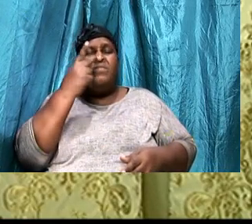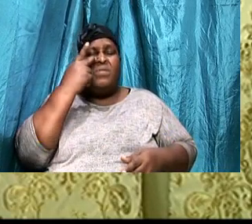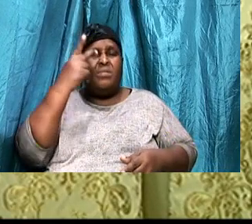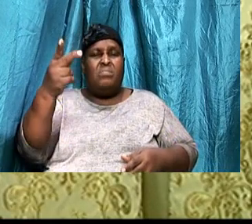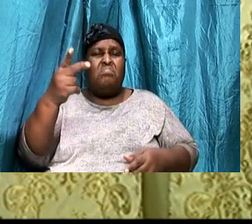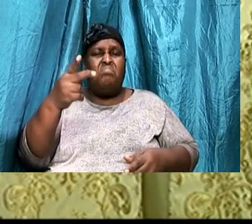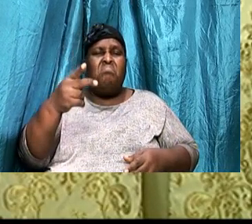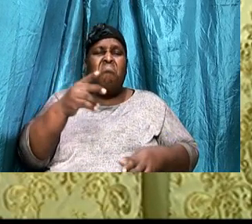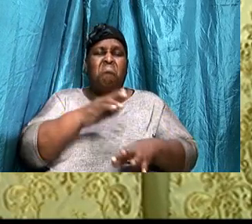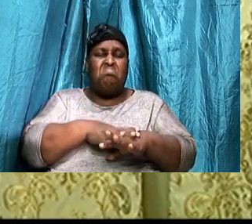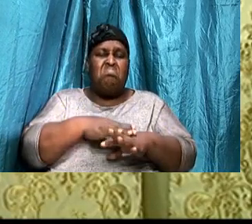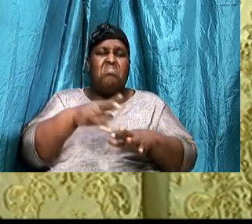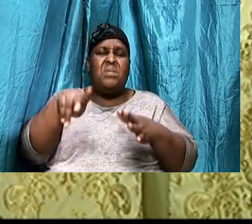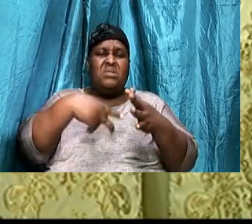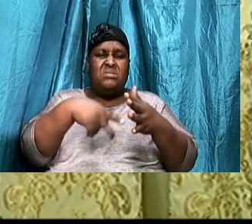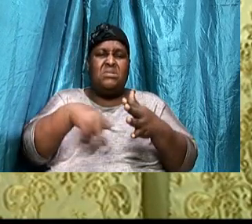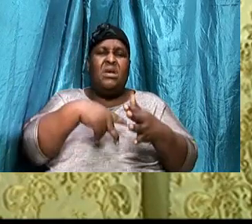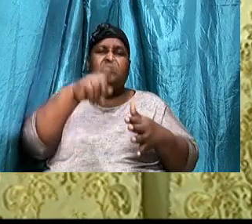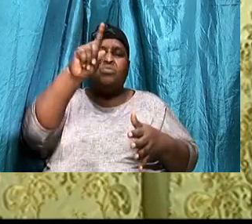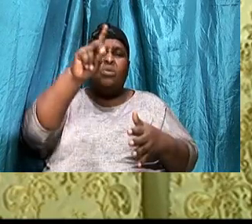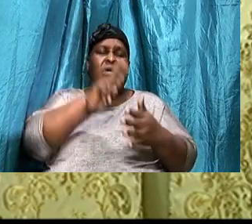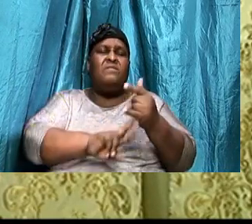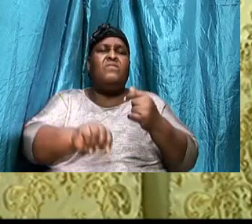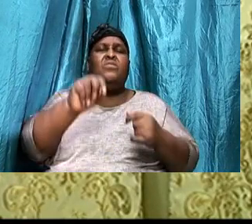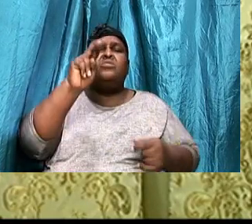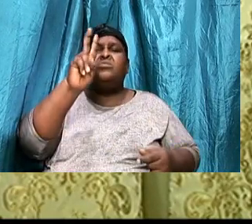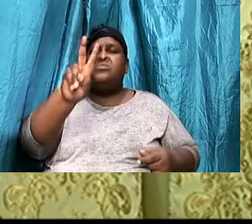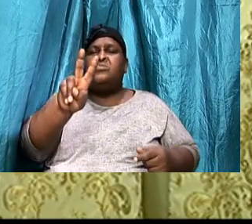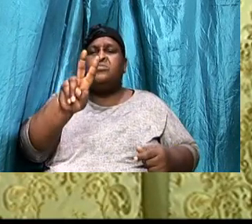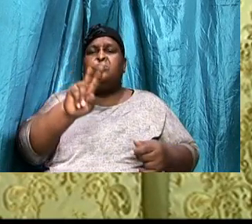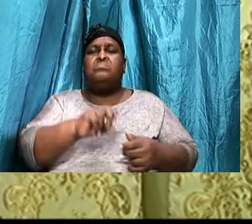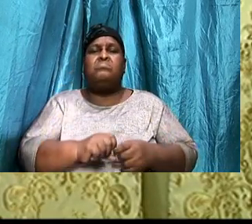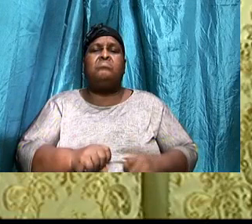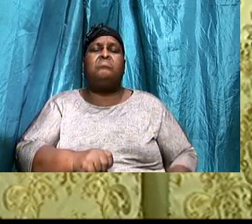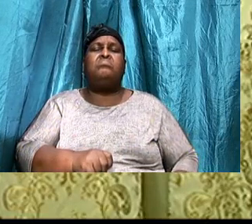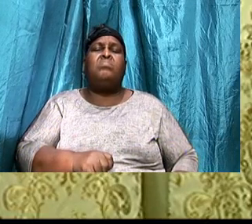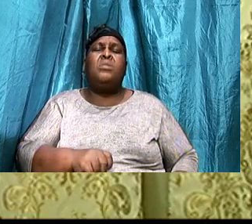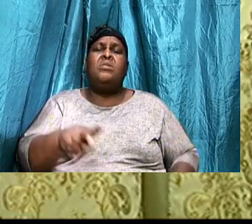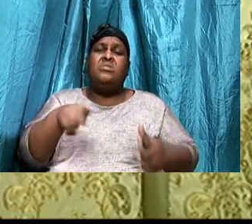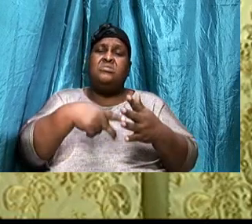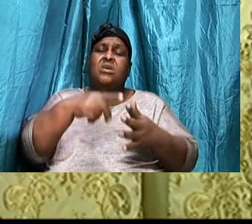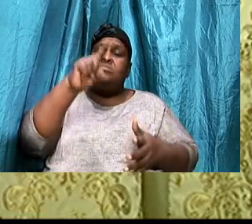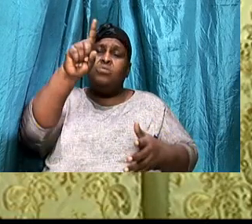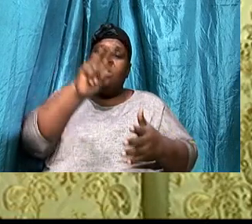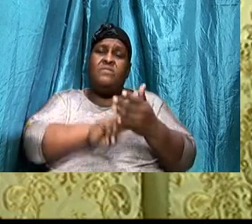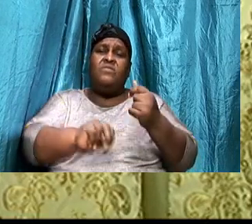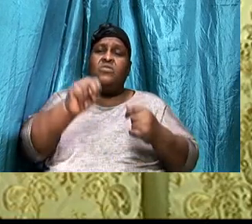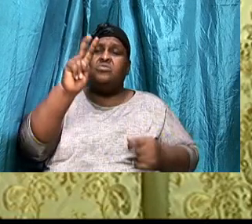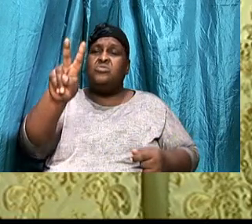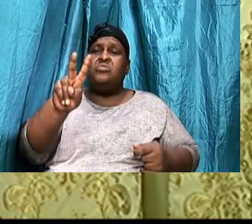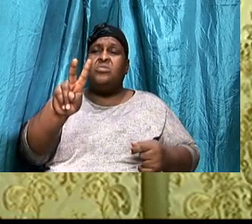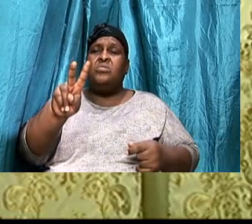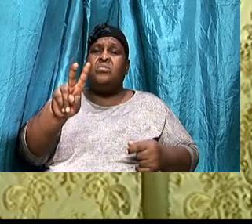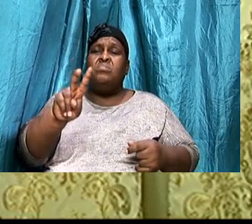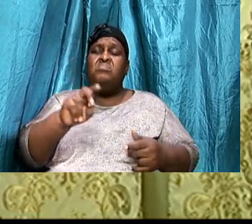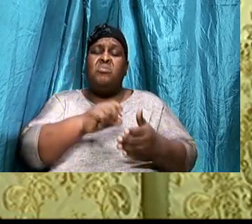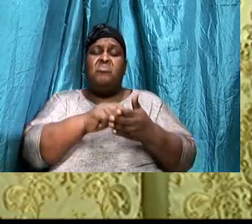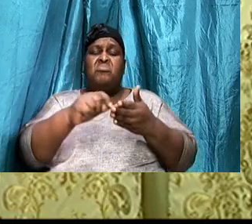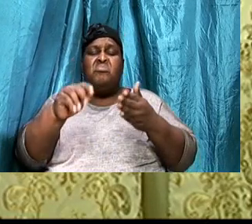1, Verses 2, Psalms 1, Verses 2, The writer,